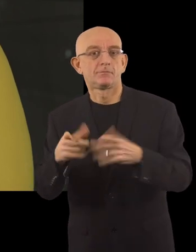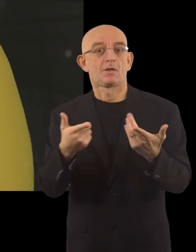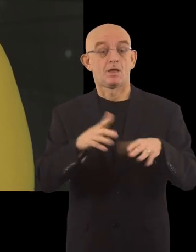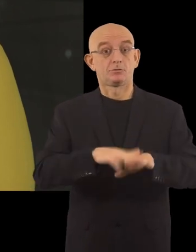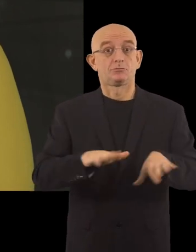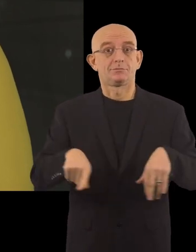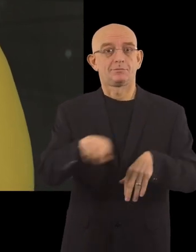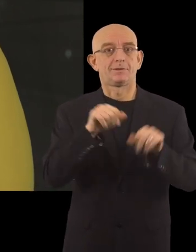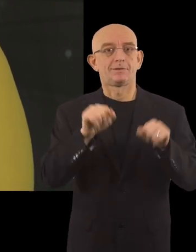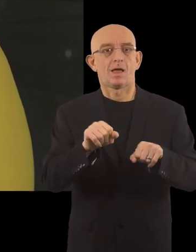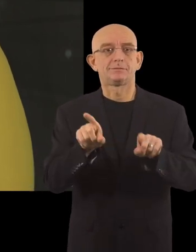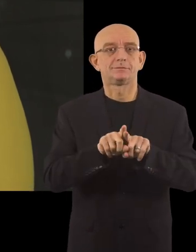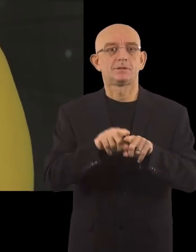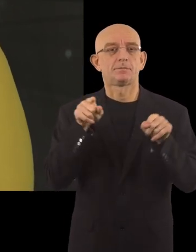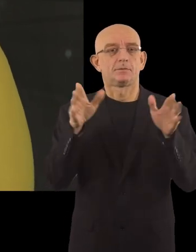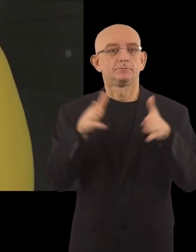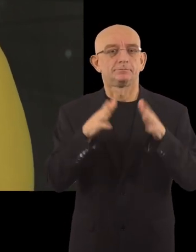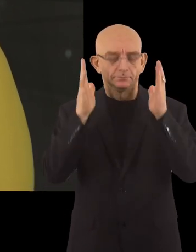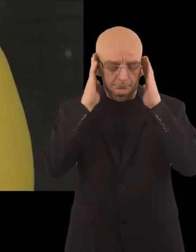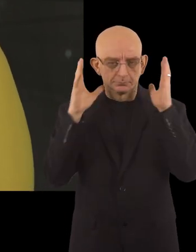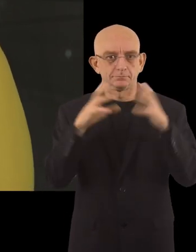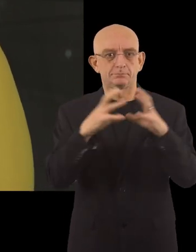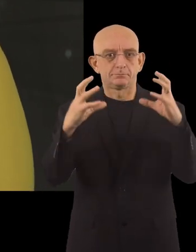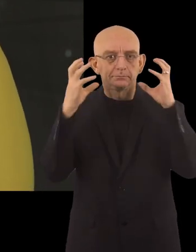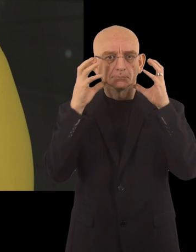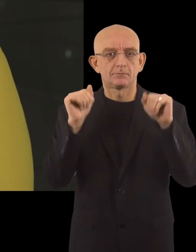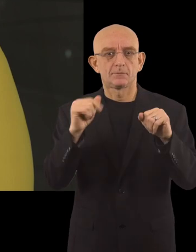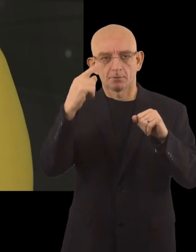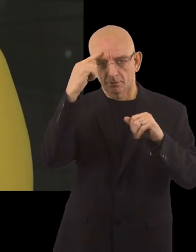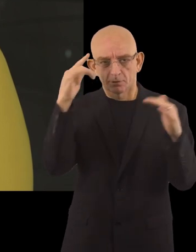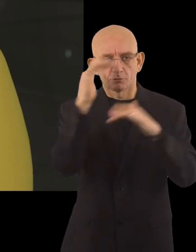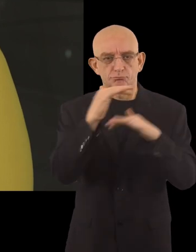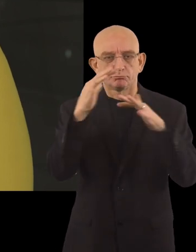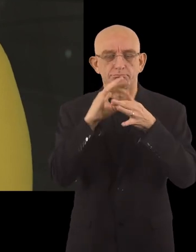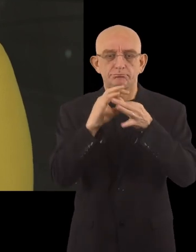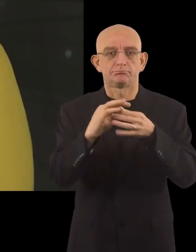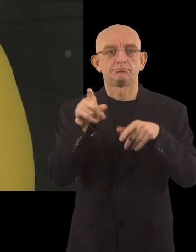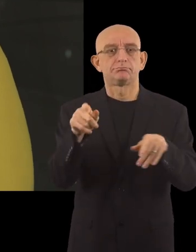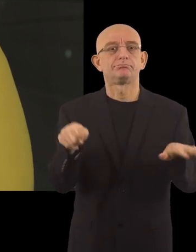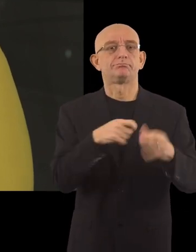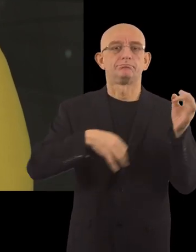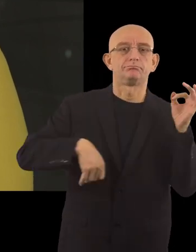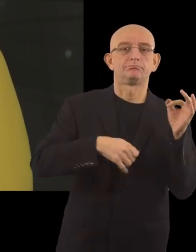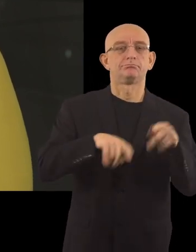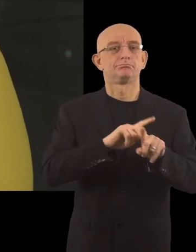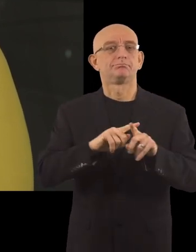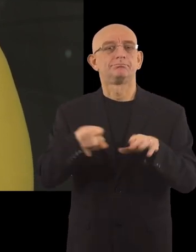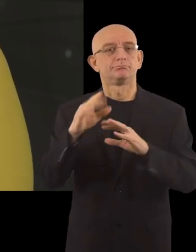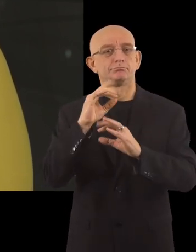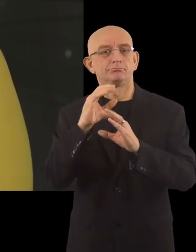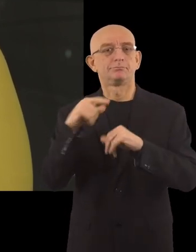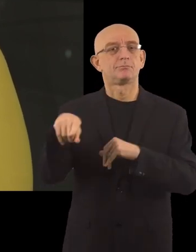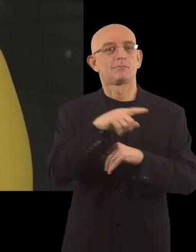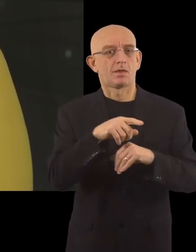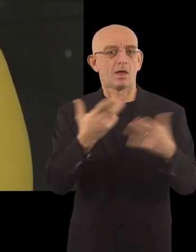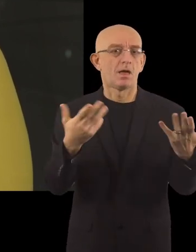to stay at the concert for as long as possible. For people with intellectual and development disabilities, we organise family and educational events